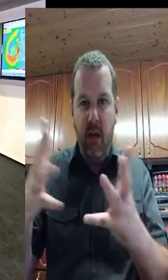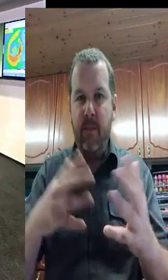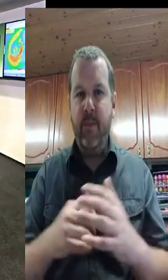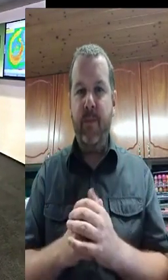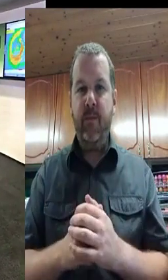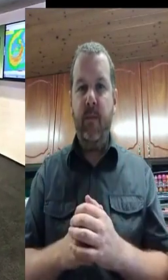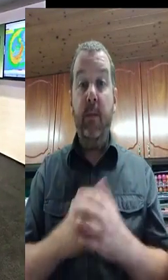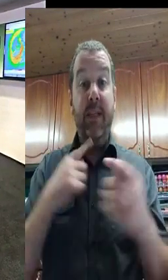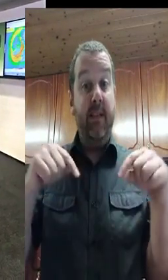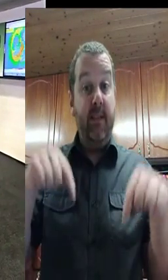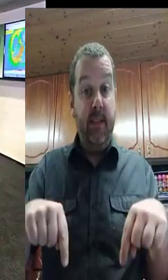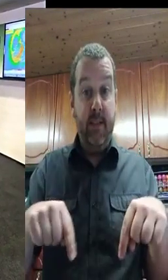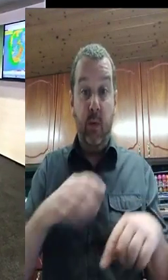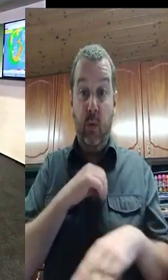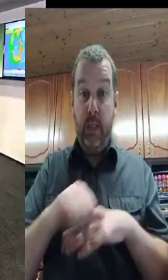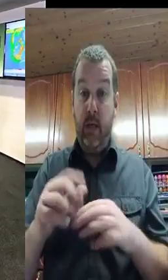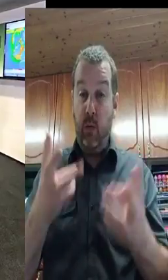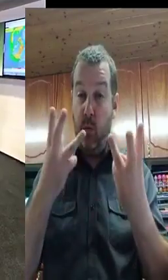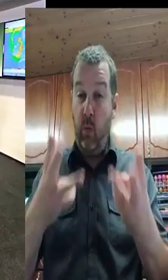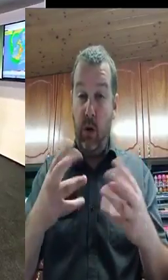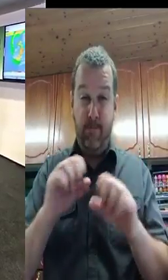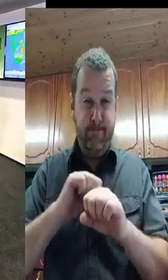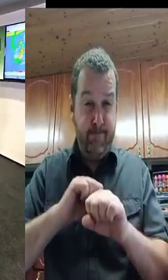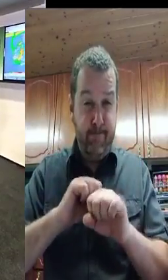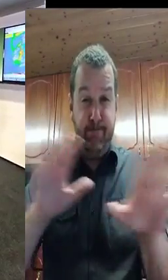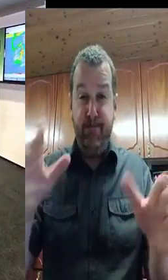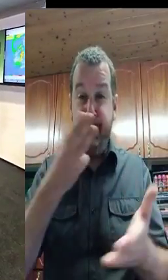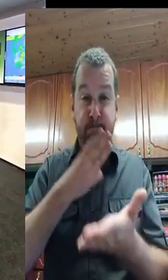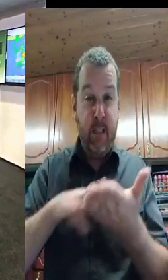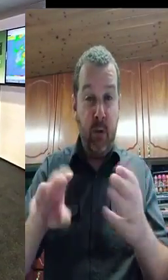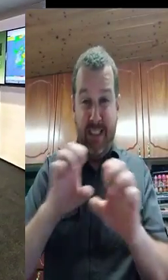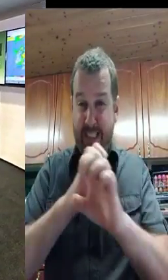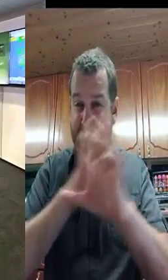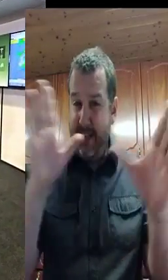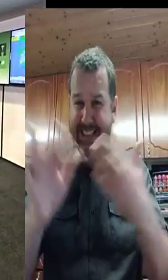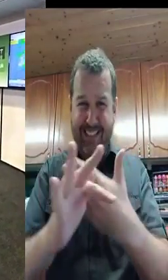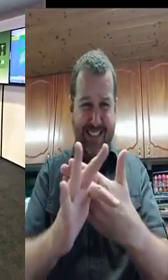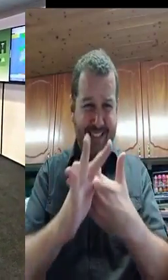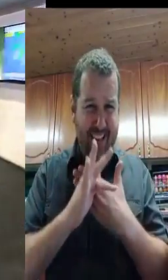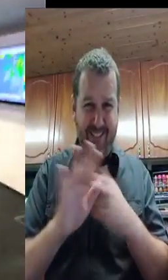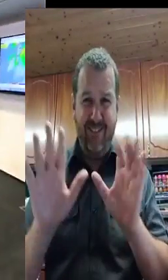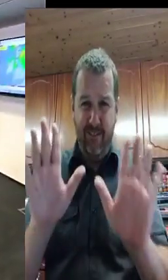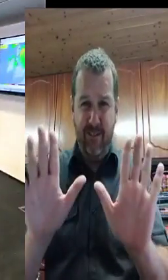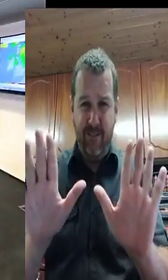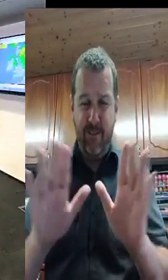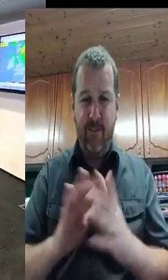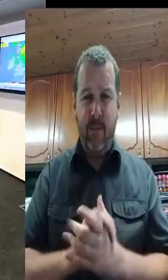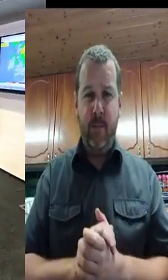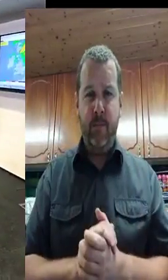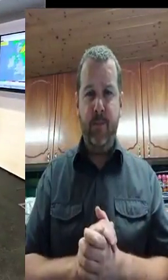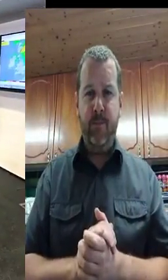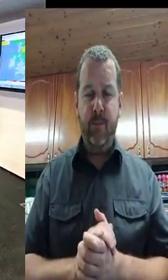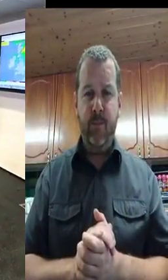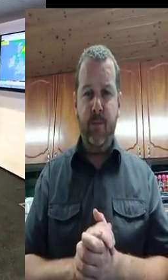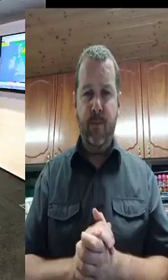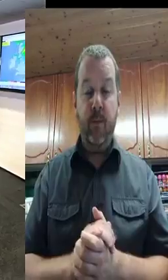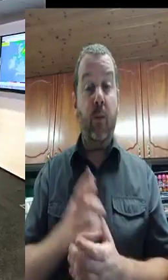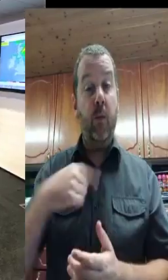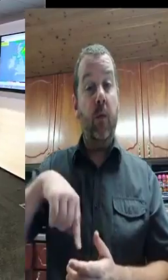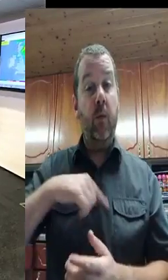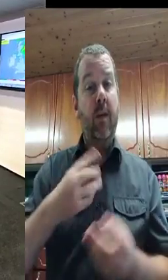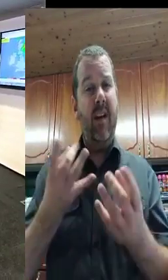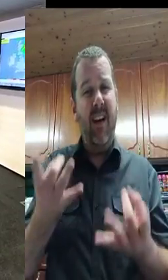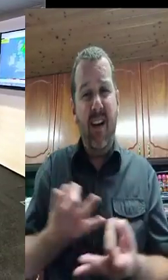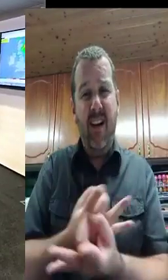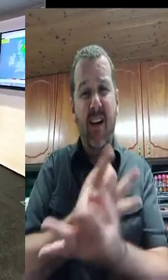Hello. Yeah, as Sean has said, schools in the areas affected by the red wind alert are strongly advised to remain